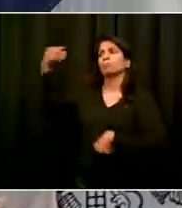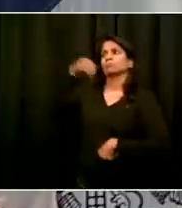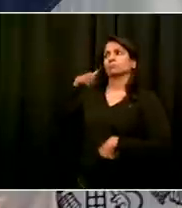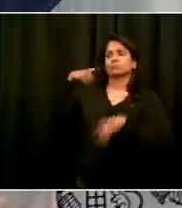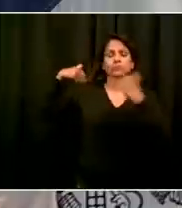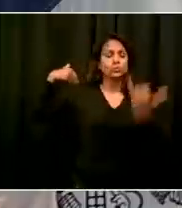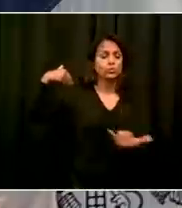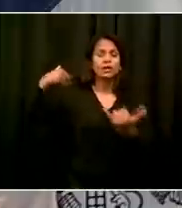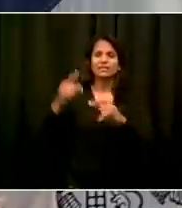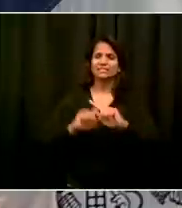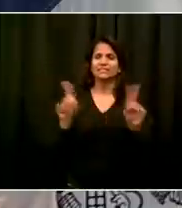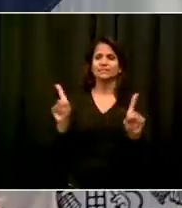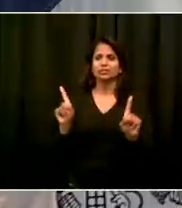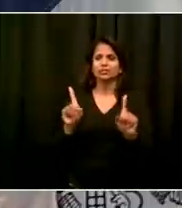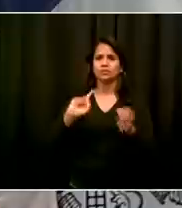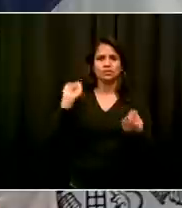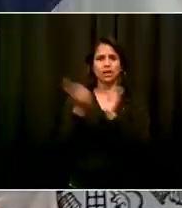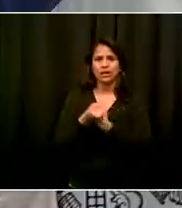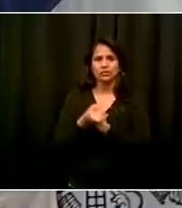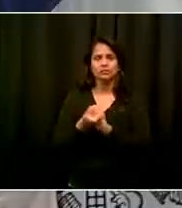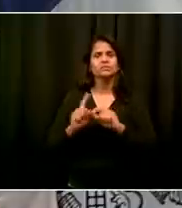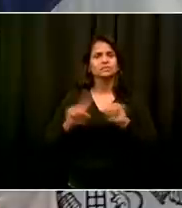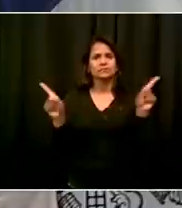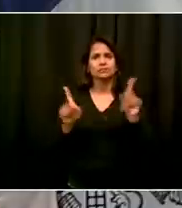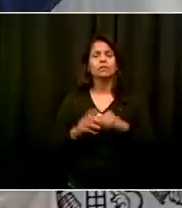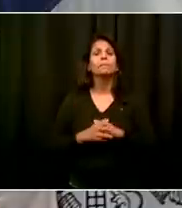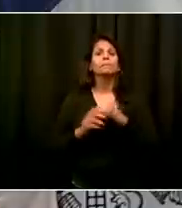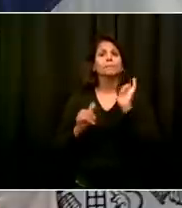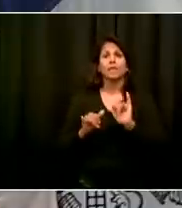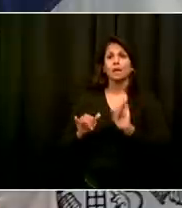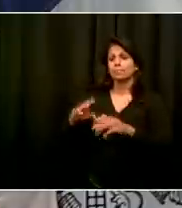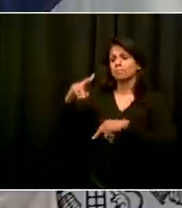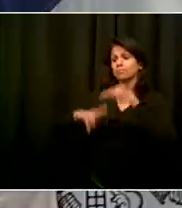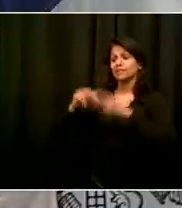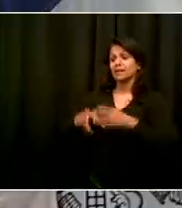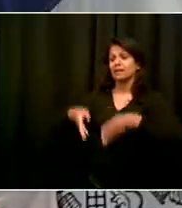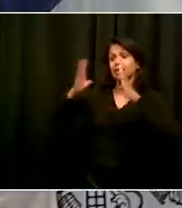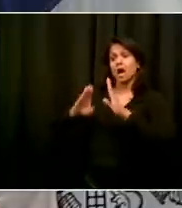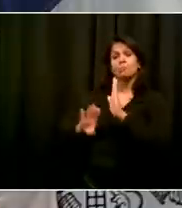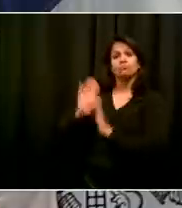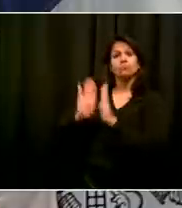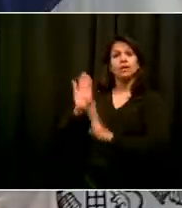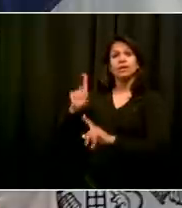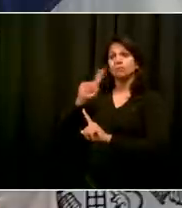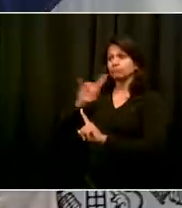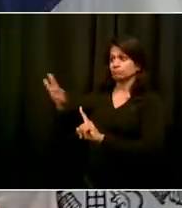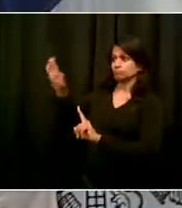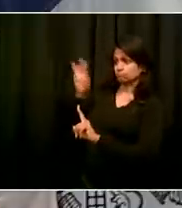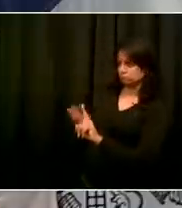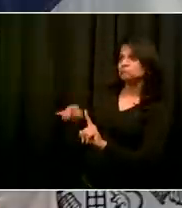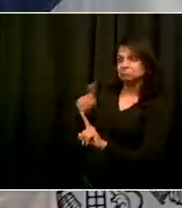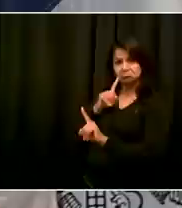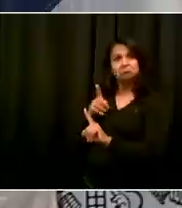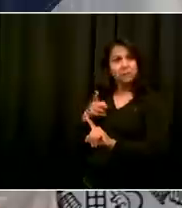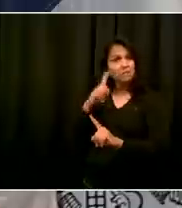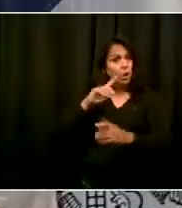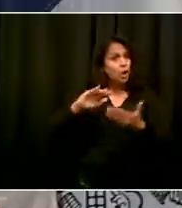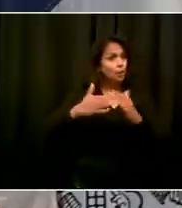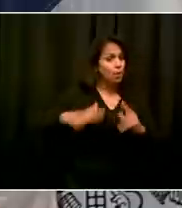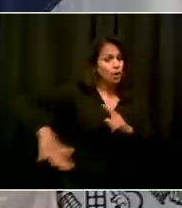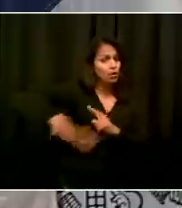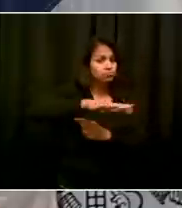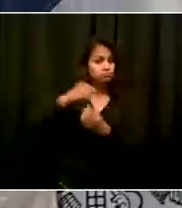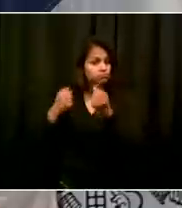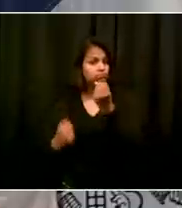larger community in terms of affordable housing and other needs. That's where we're open to it, and where it doesn't,